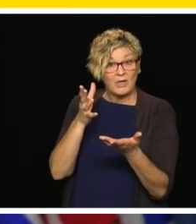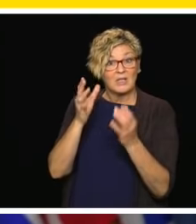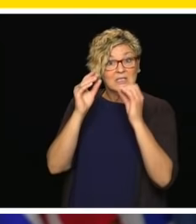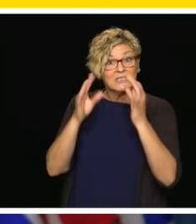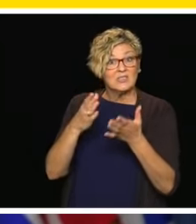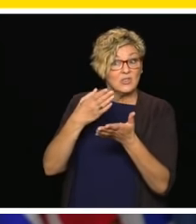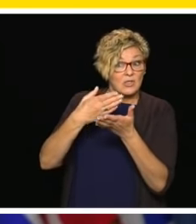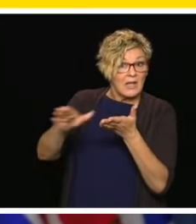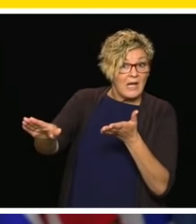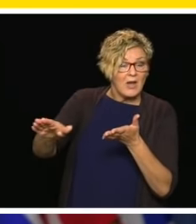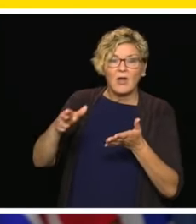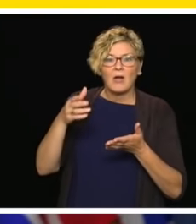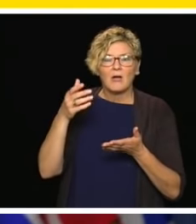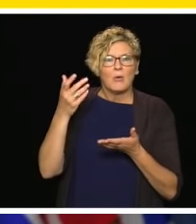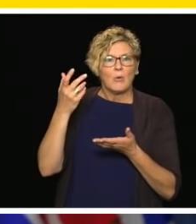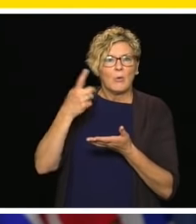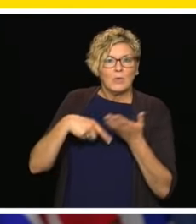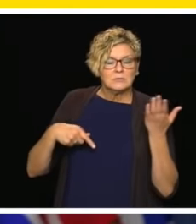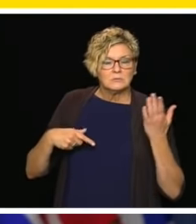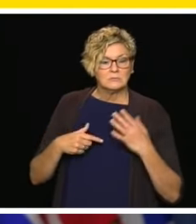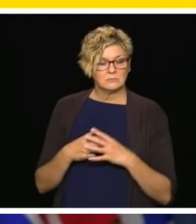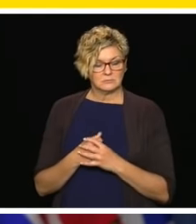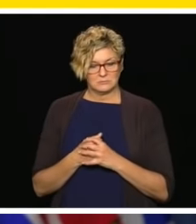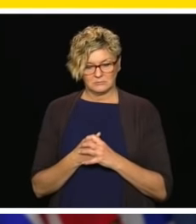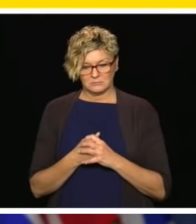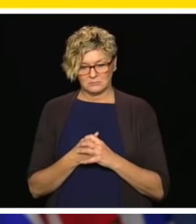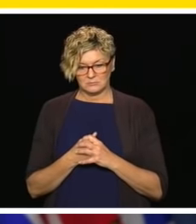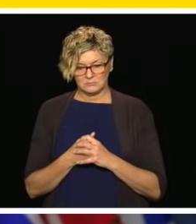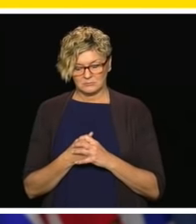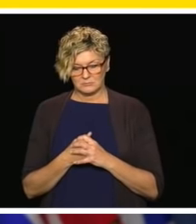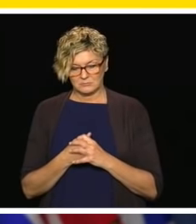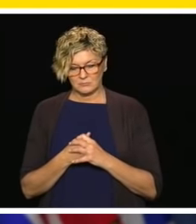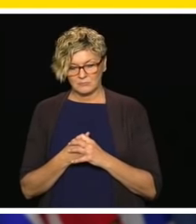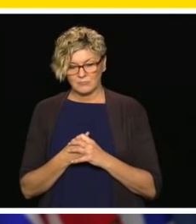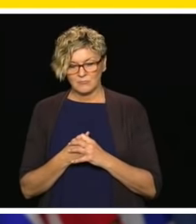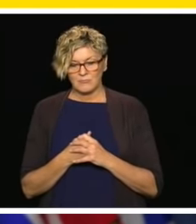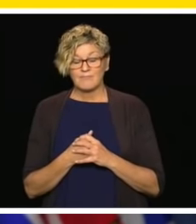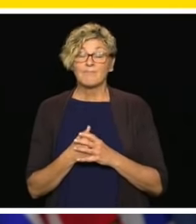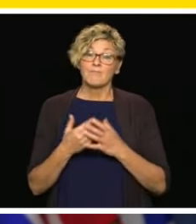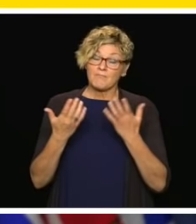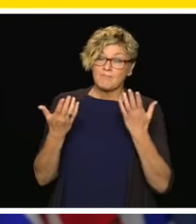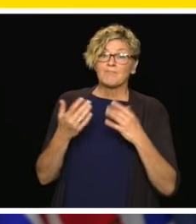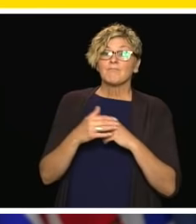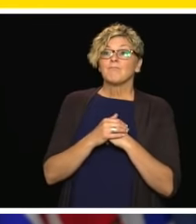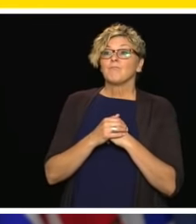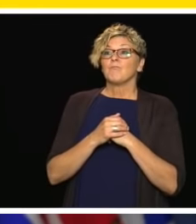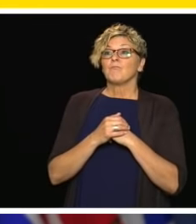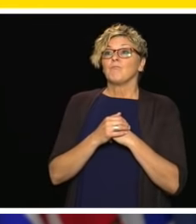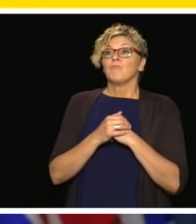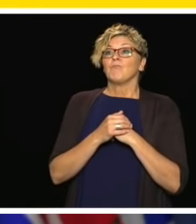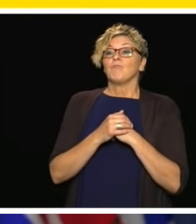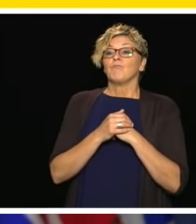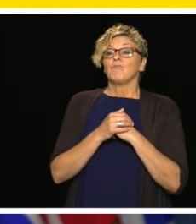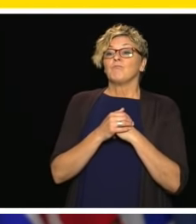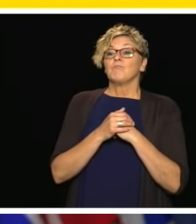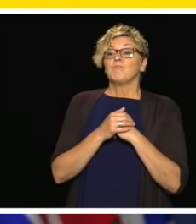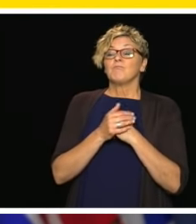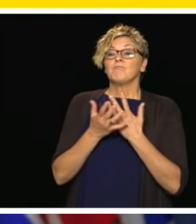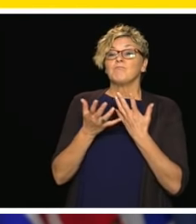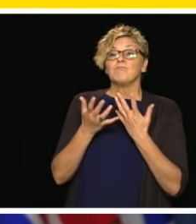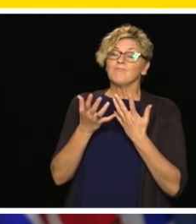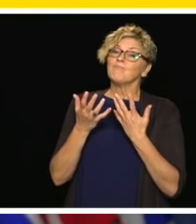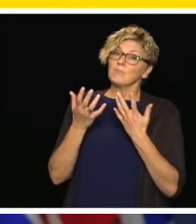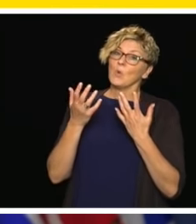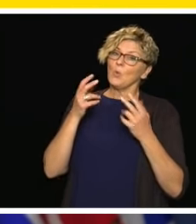on with districts that offer summer school is a plan around summer school offerings. The previous question about supporting